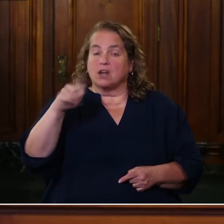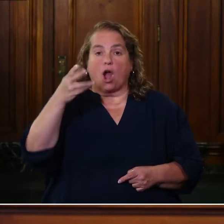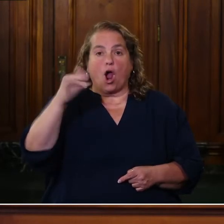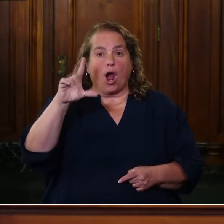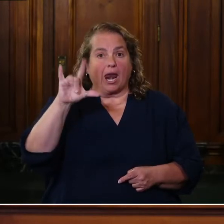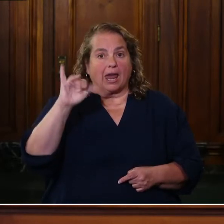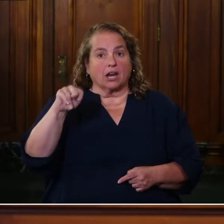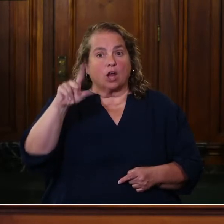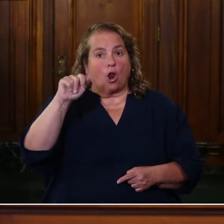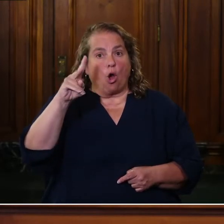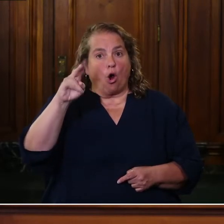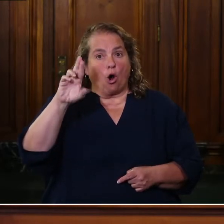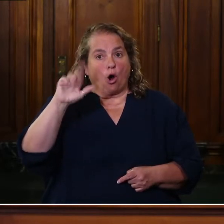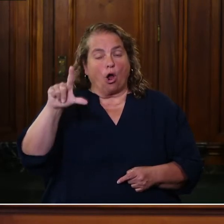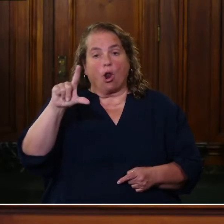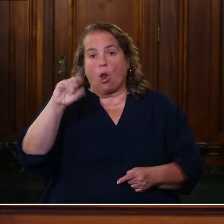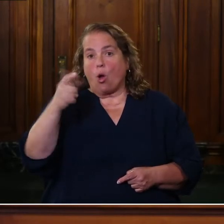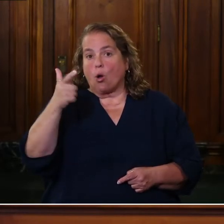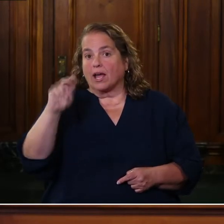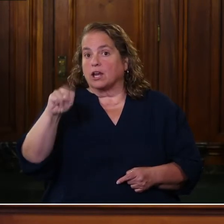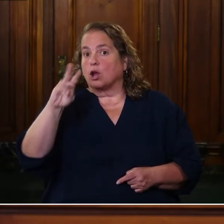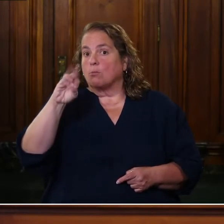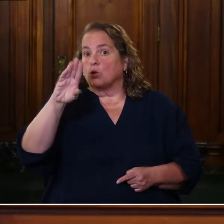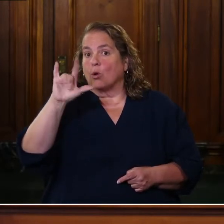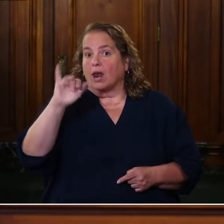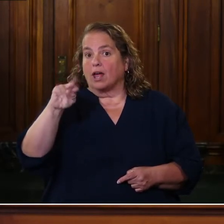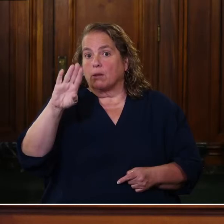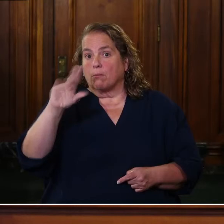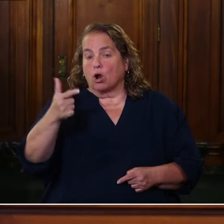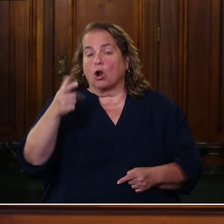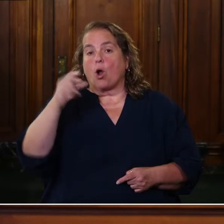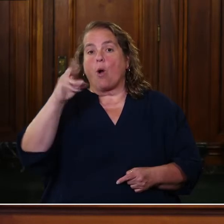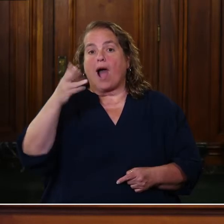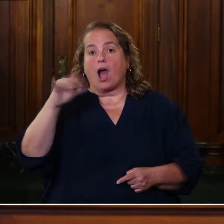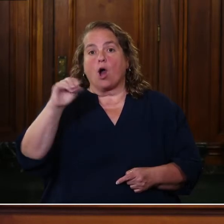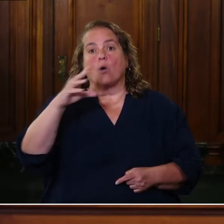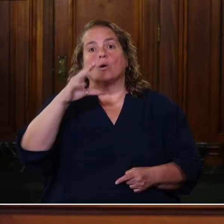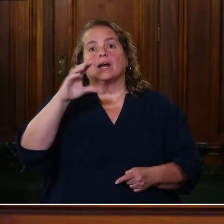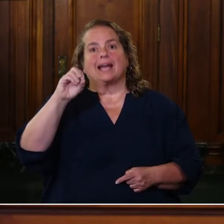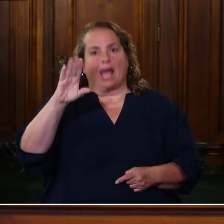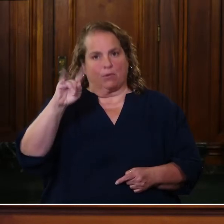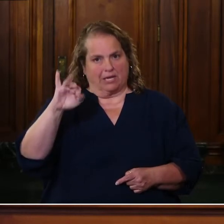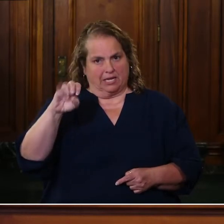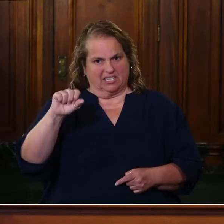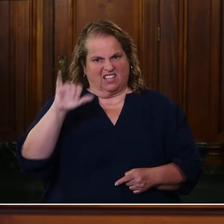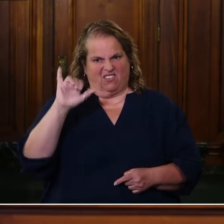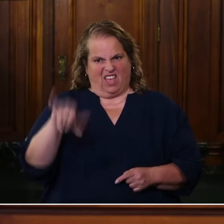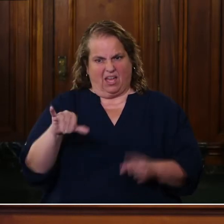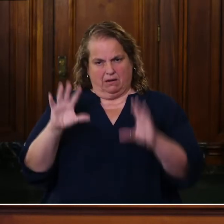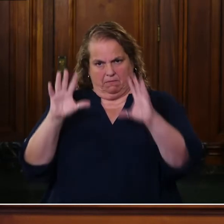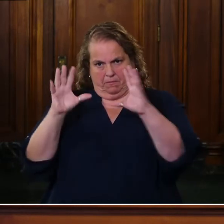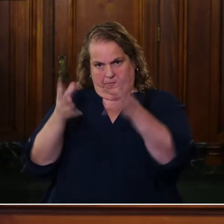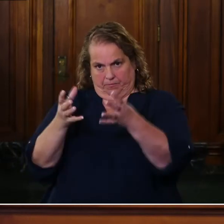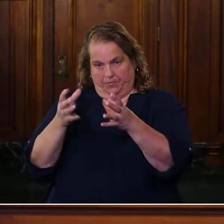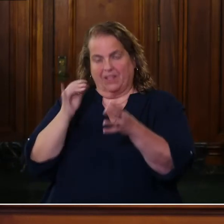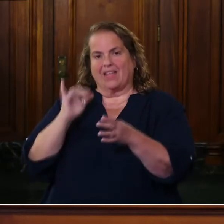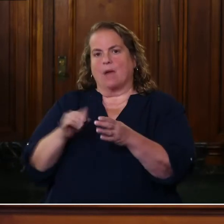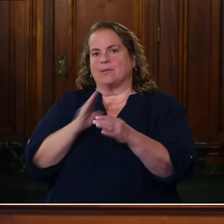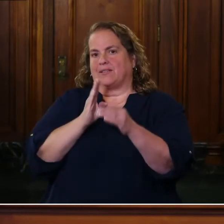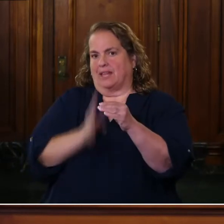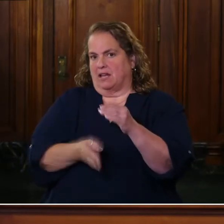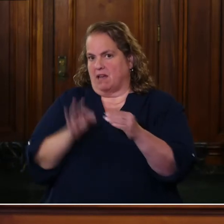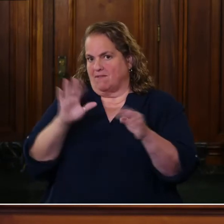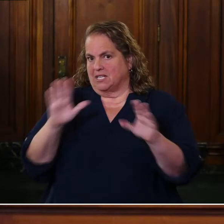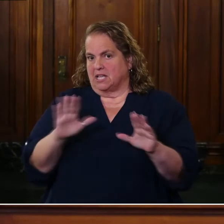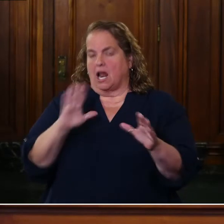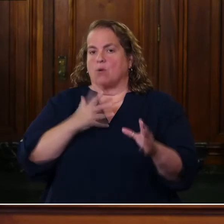Laurel, Logan, Muhlenberg, and Ohio counties. That brought, at least at the end of Sunday,